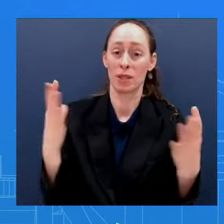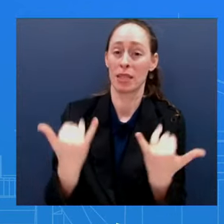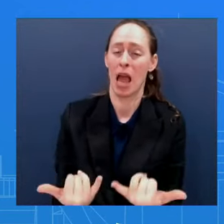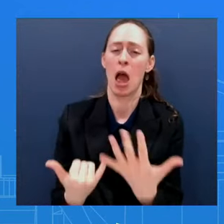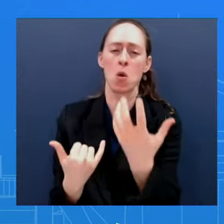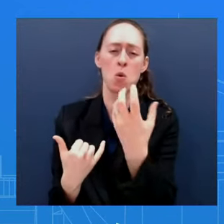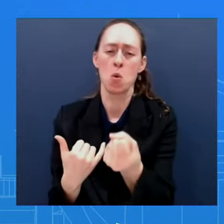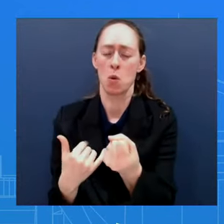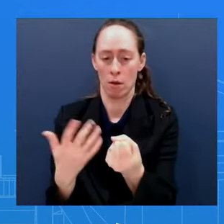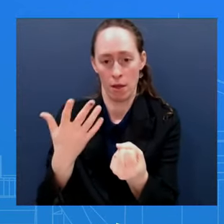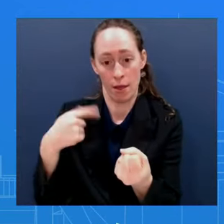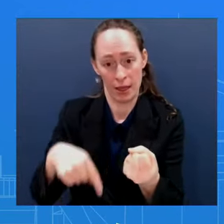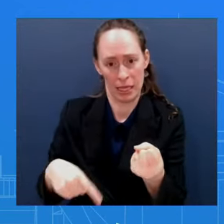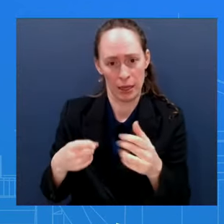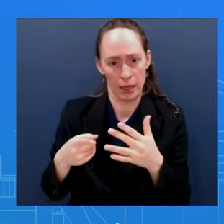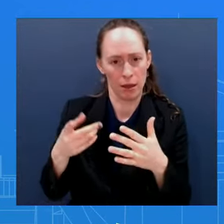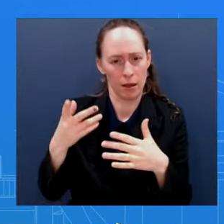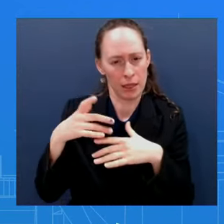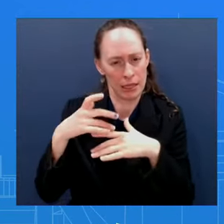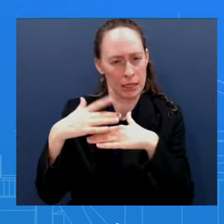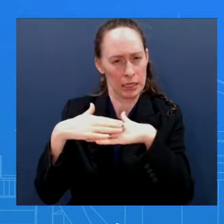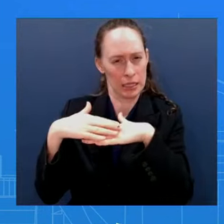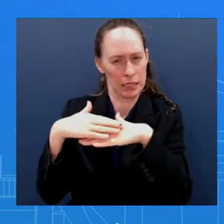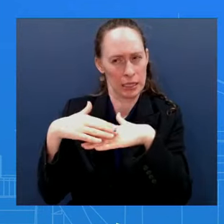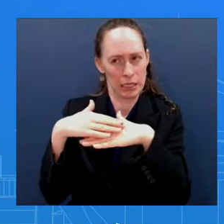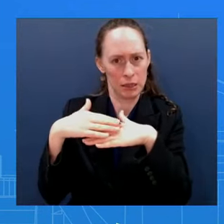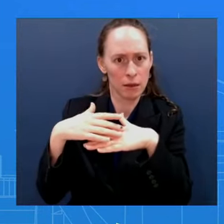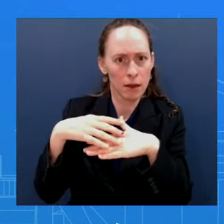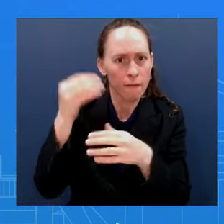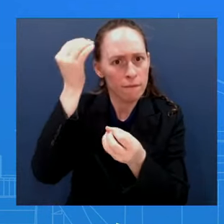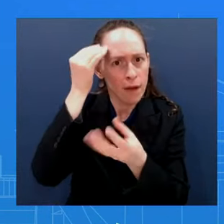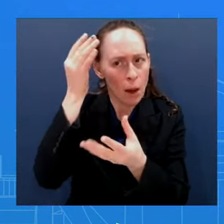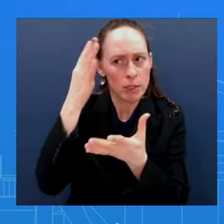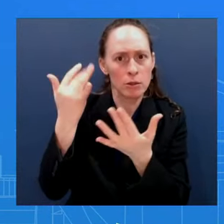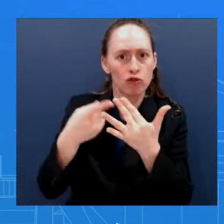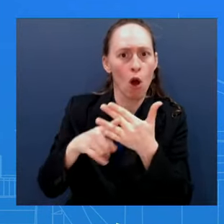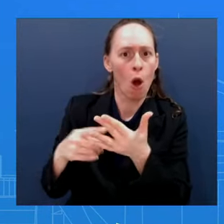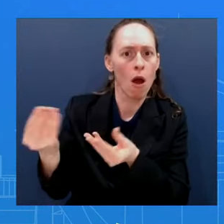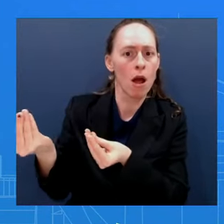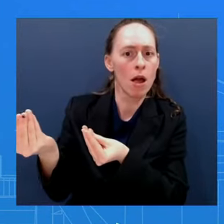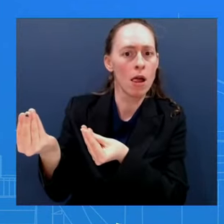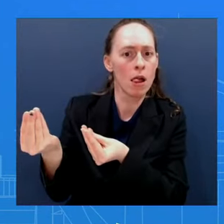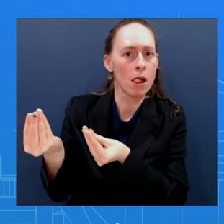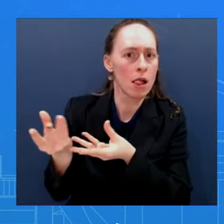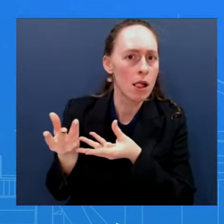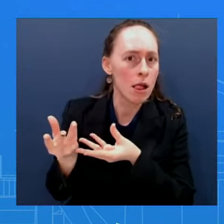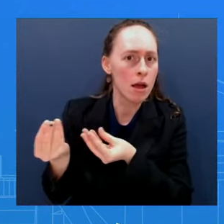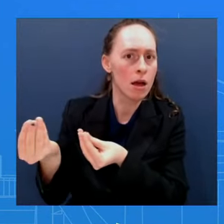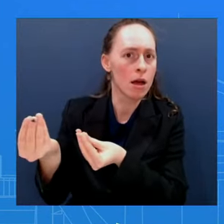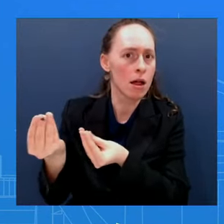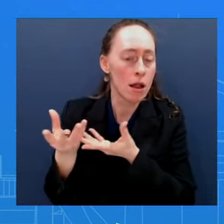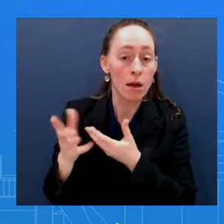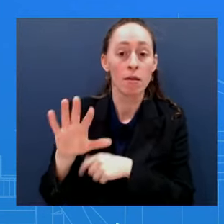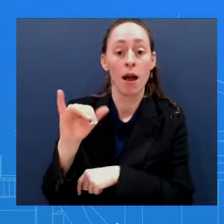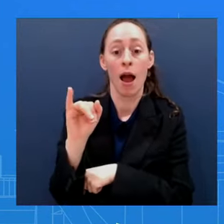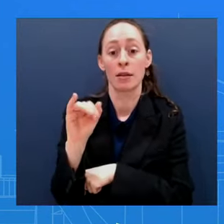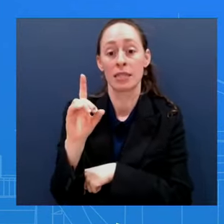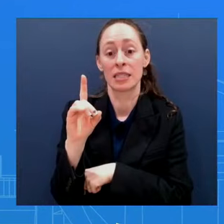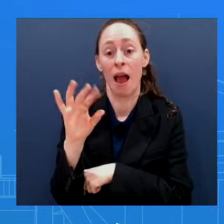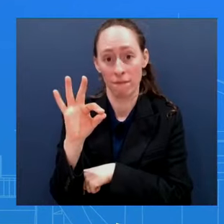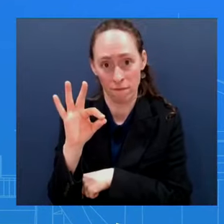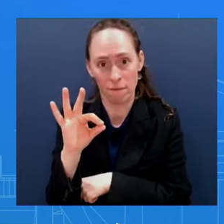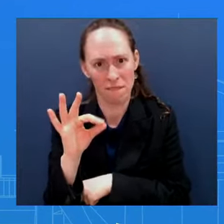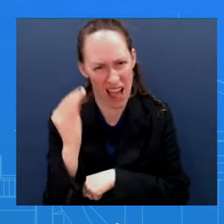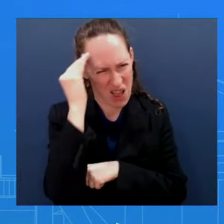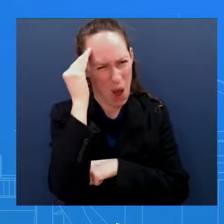hostages And not necessarily indicative of some larger operation that they have talked about conducting in Rafa To